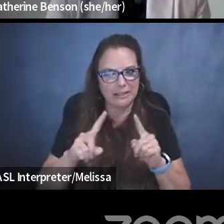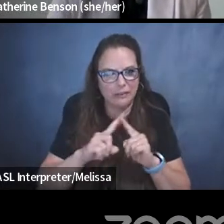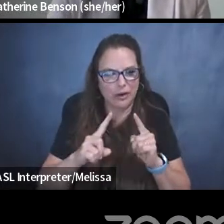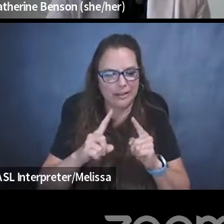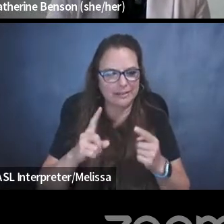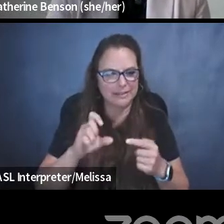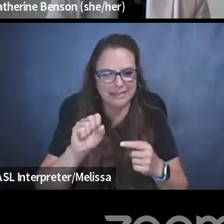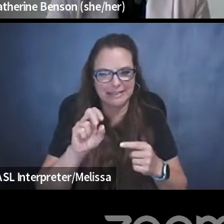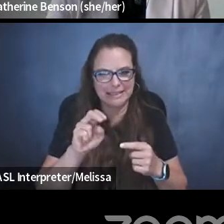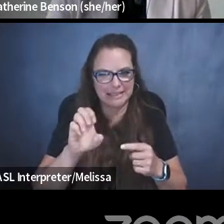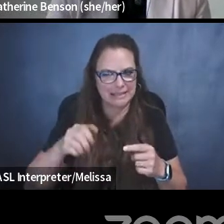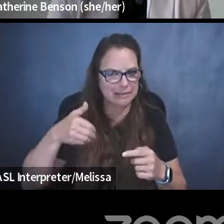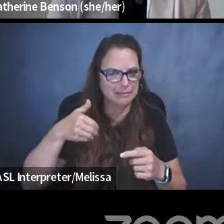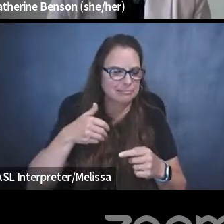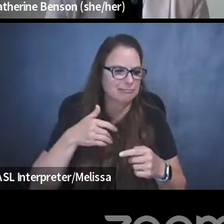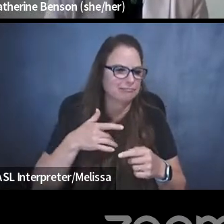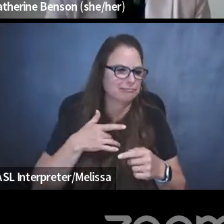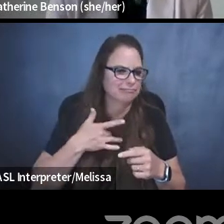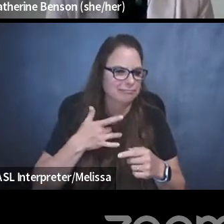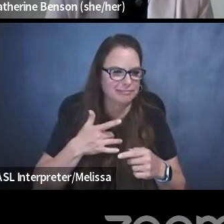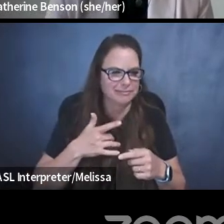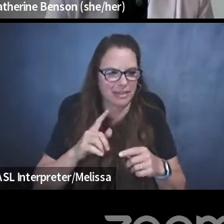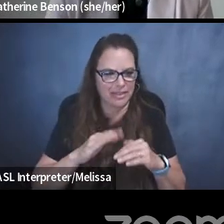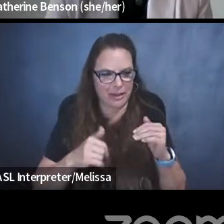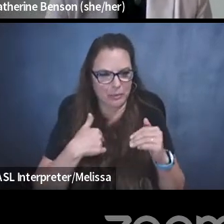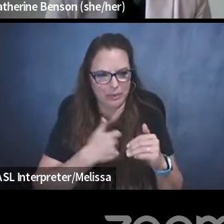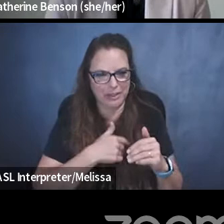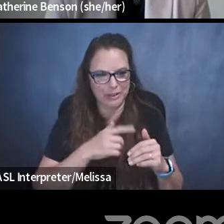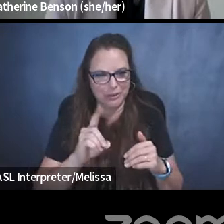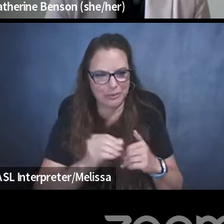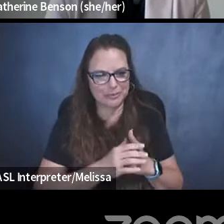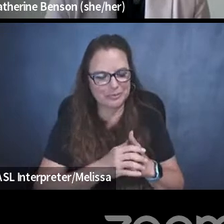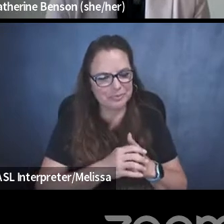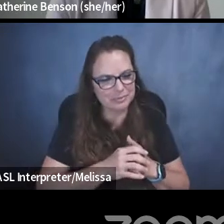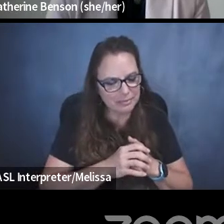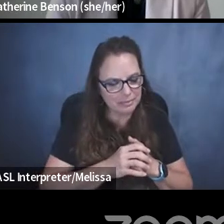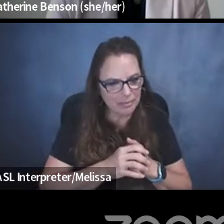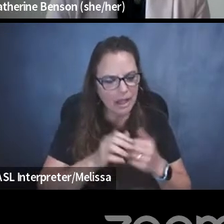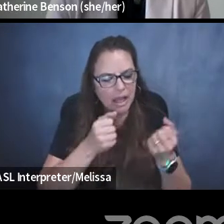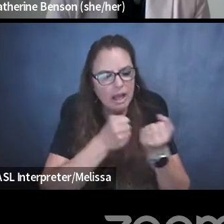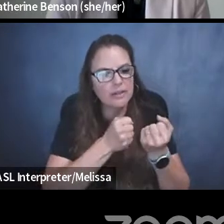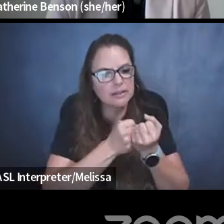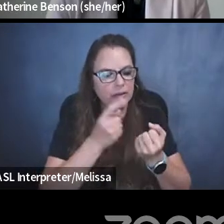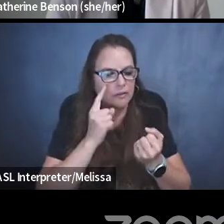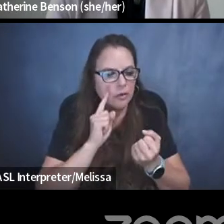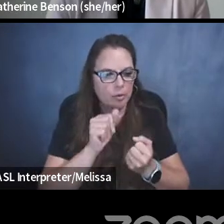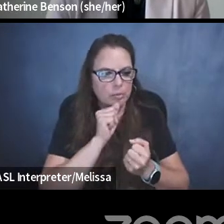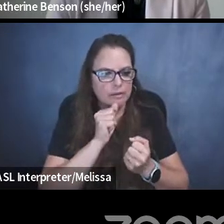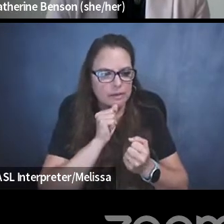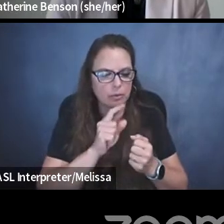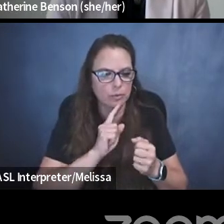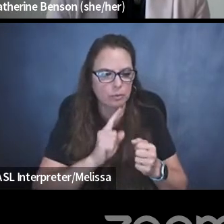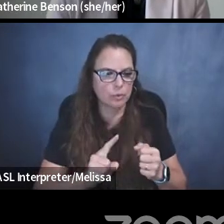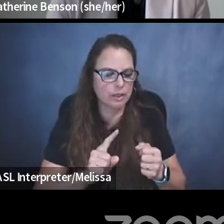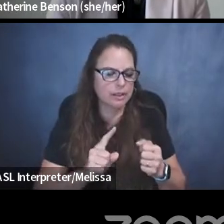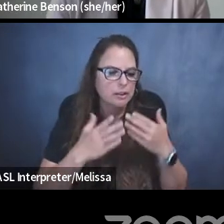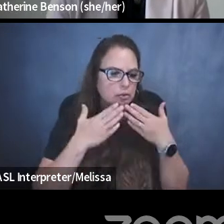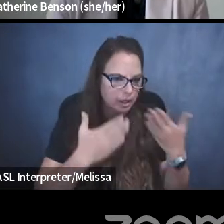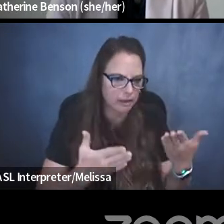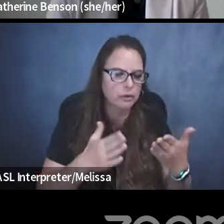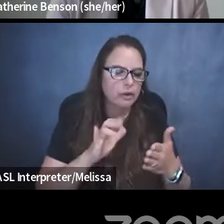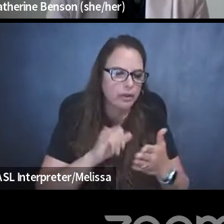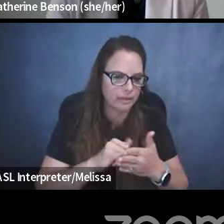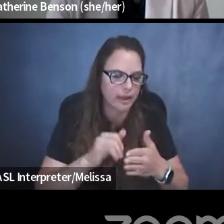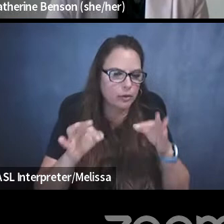All right, that, you know, advocates for privacy are really grateful, you know, that courts have